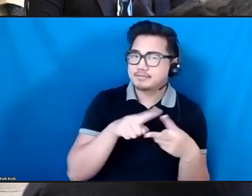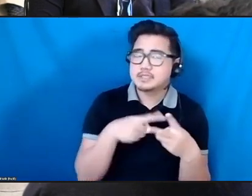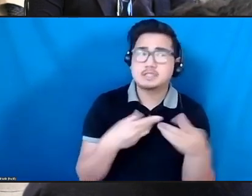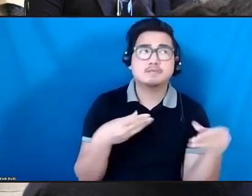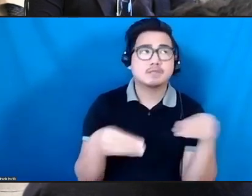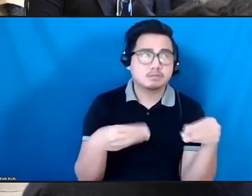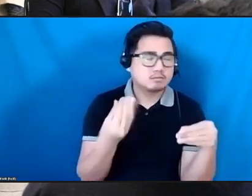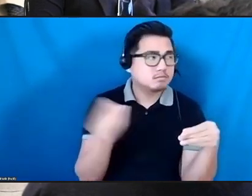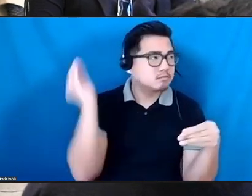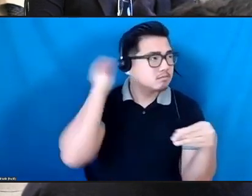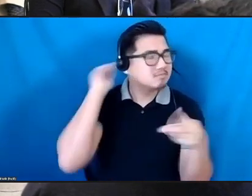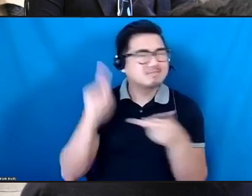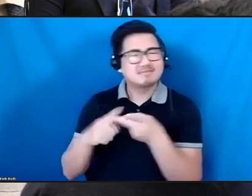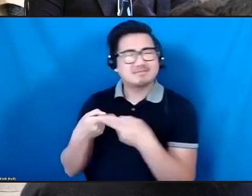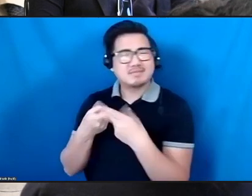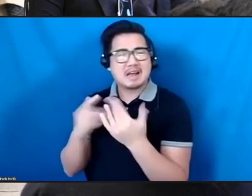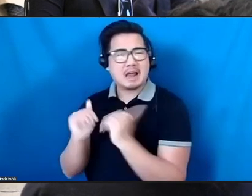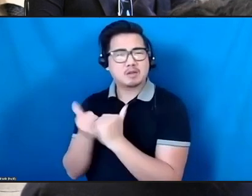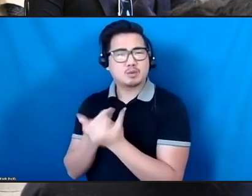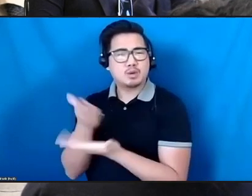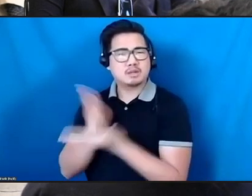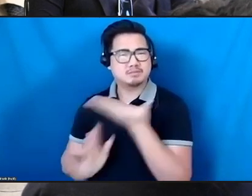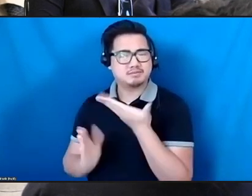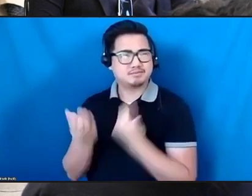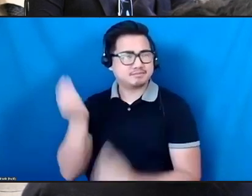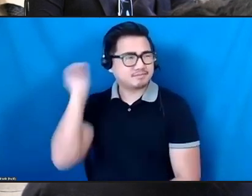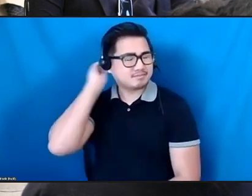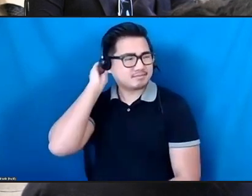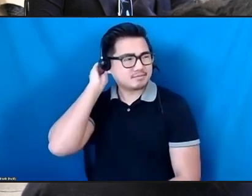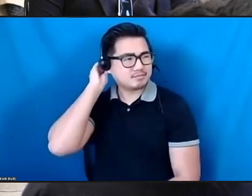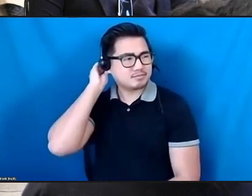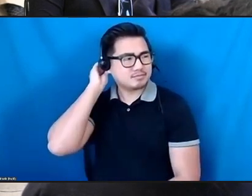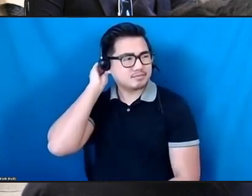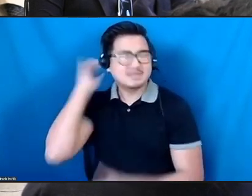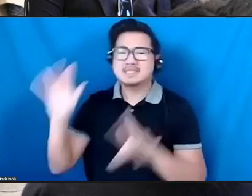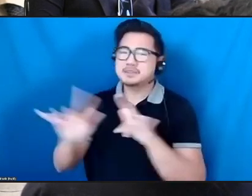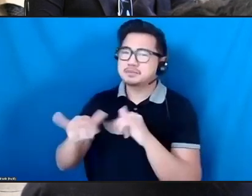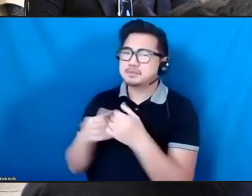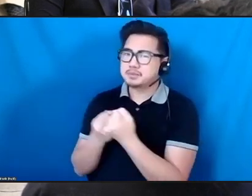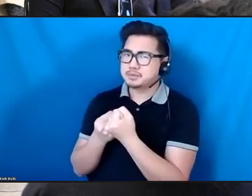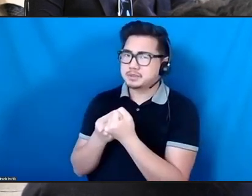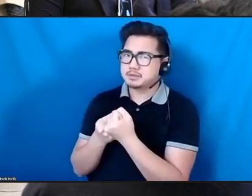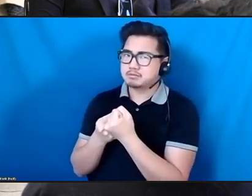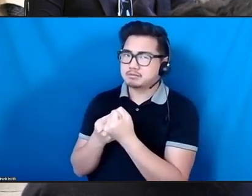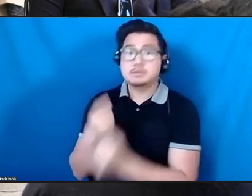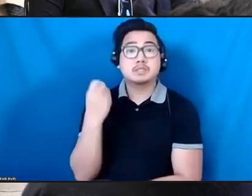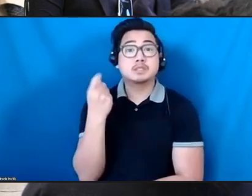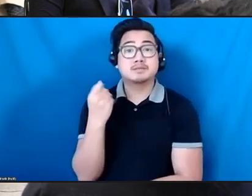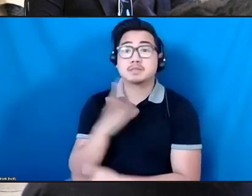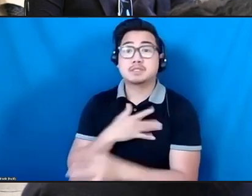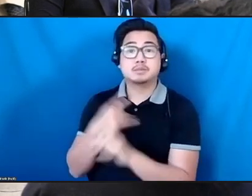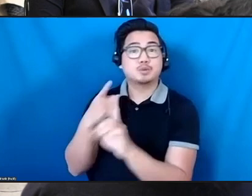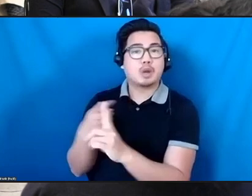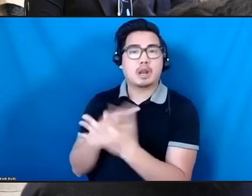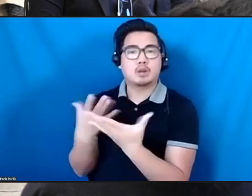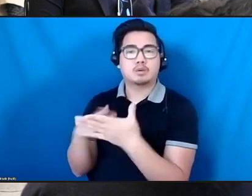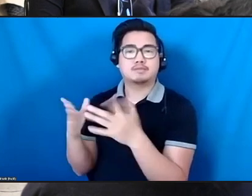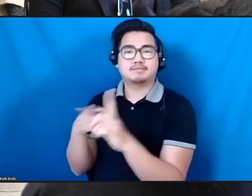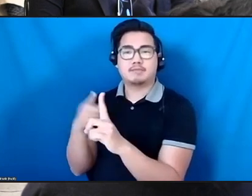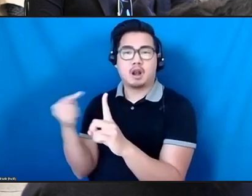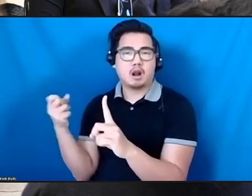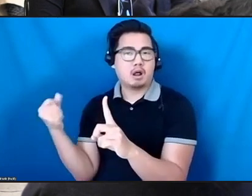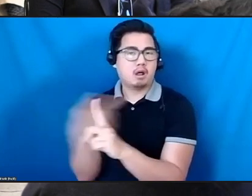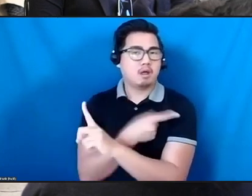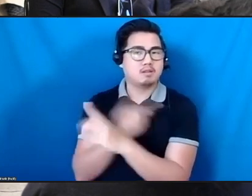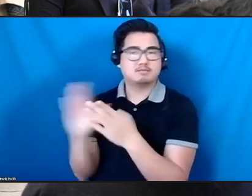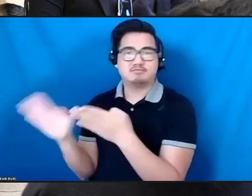conversations recently, and this, I'm not going to take us in a different direction, but I'm just using this as an example. You know,